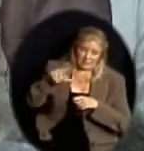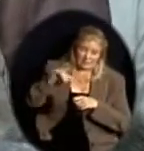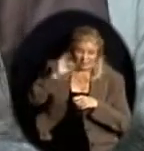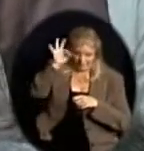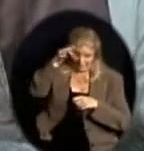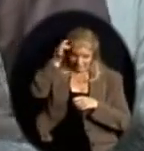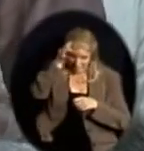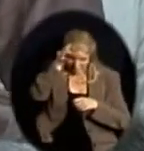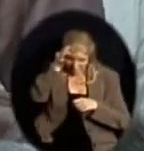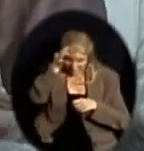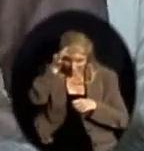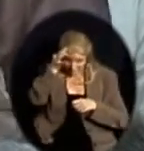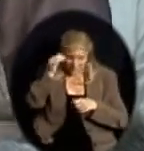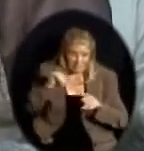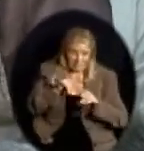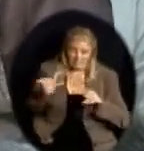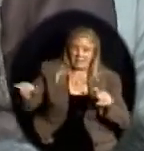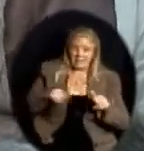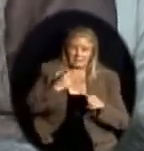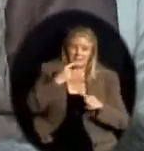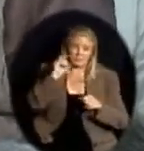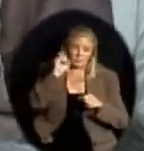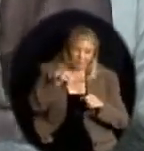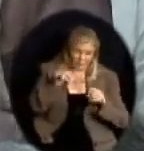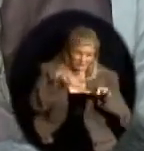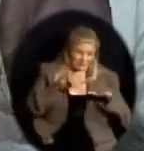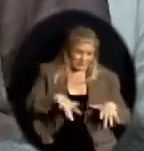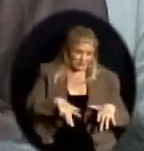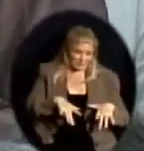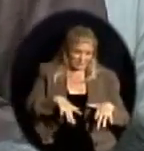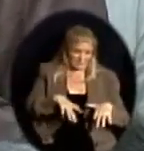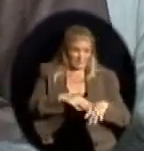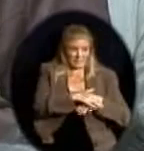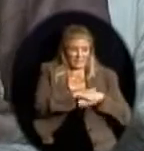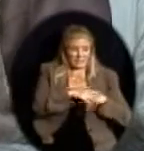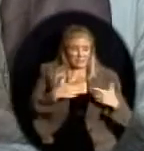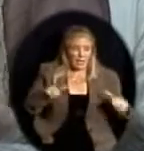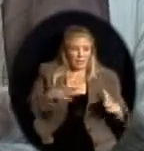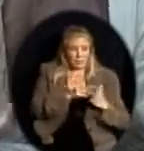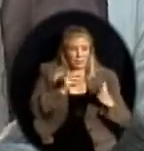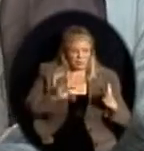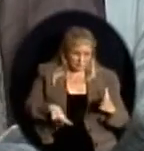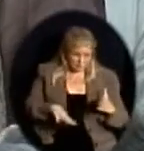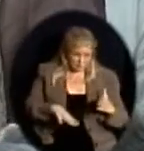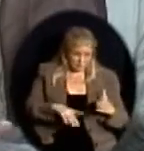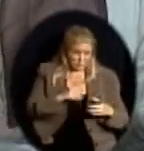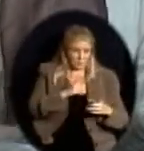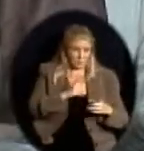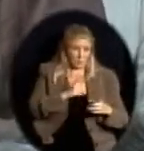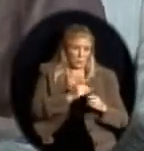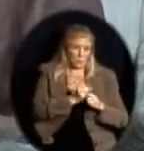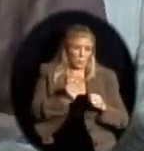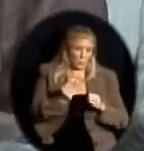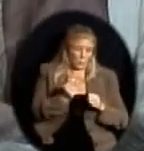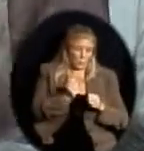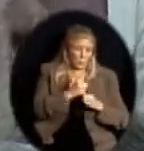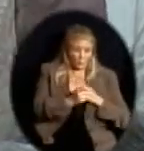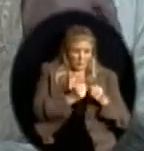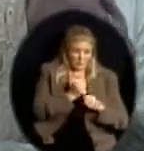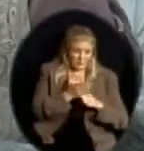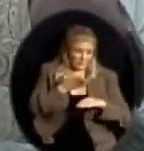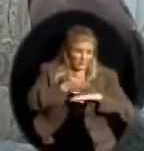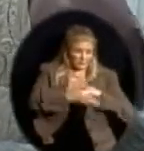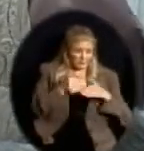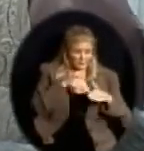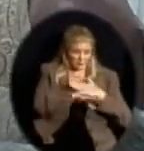test looks like in different states, what the standards and the criteria, everyone is under the same criteria for 2013 100%. Some states have